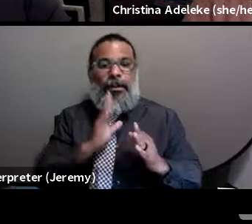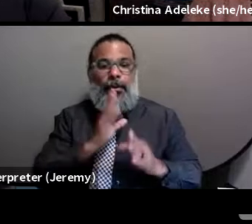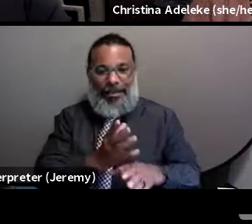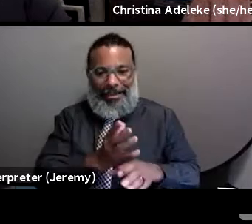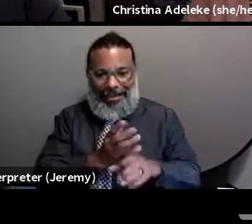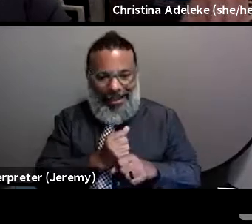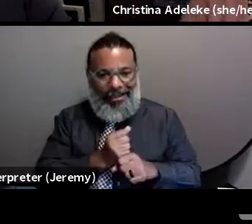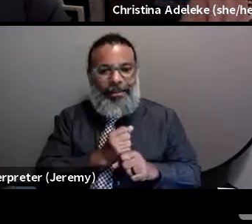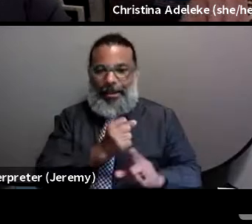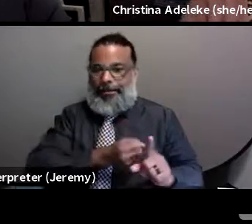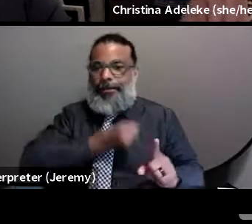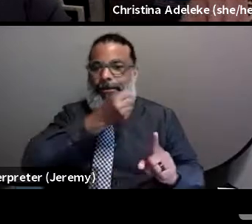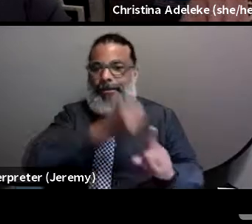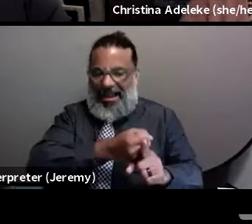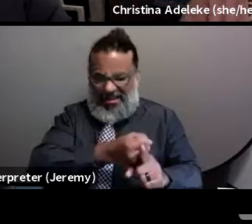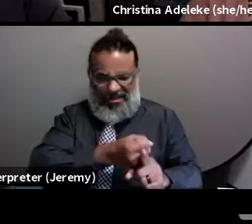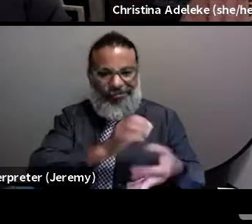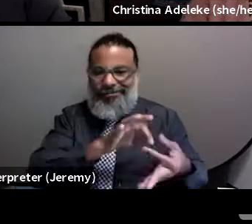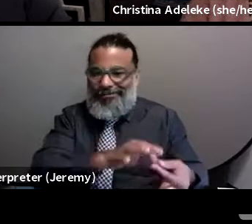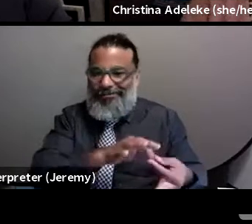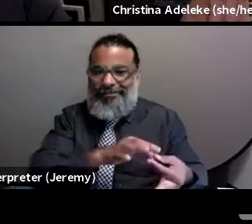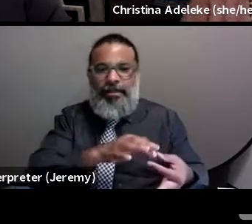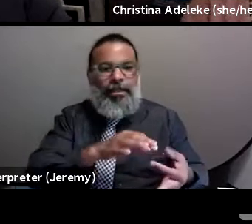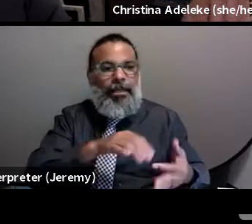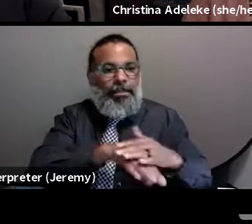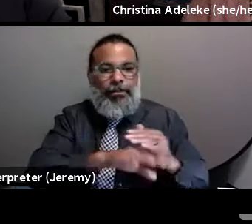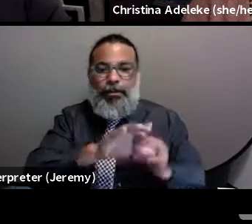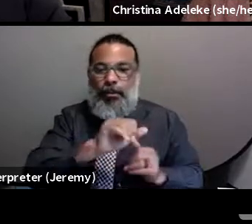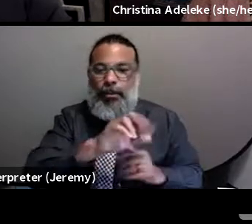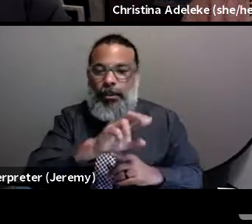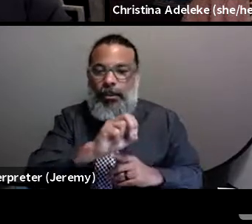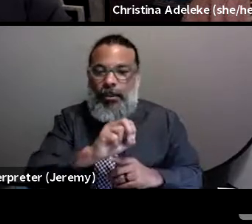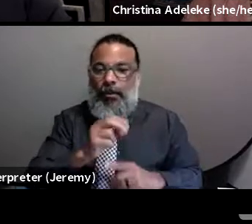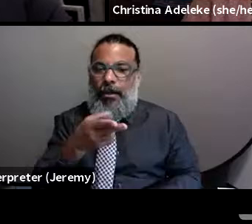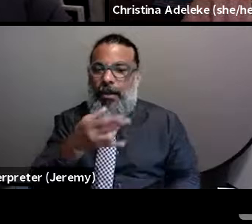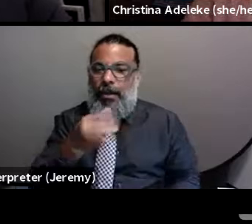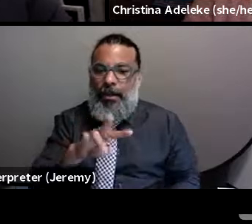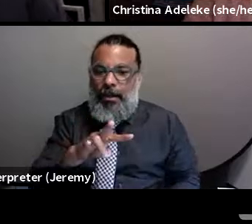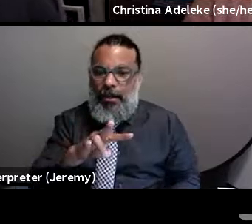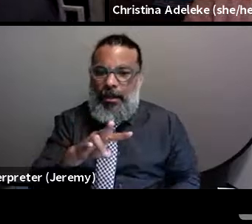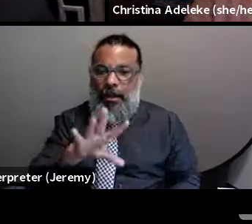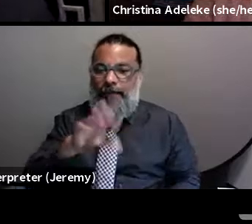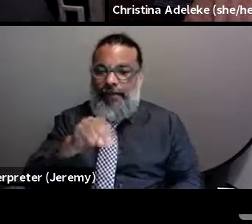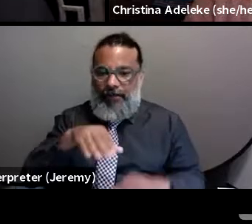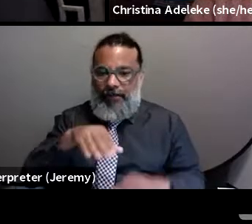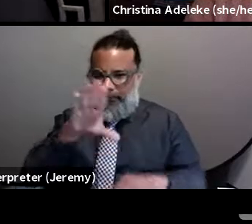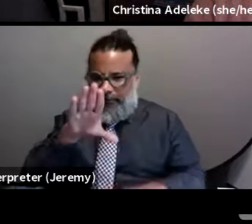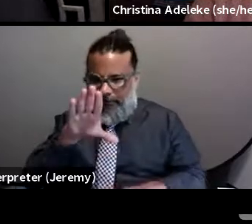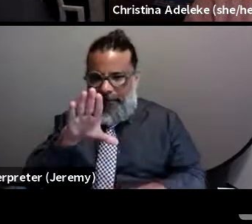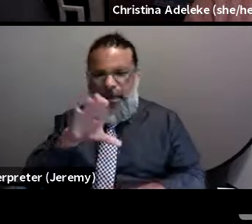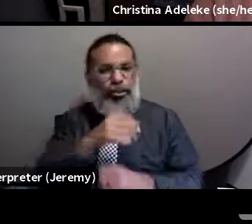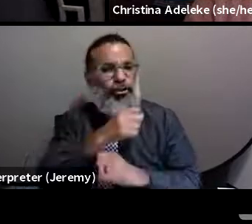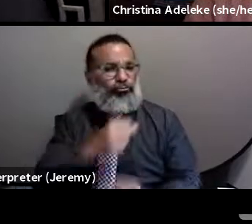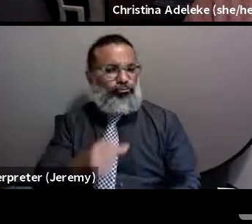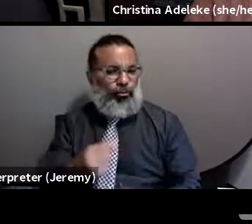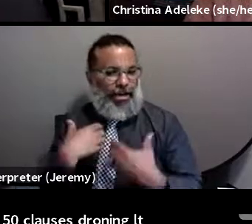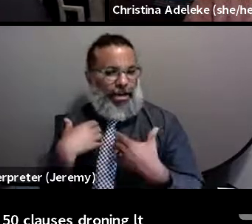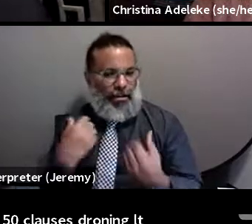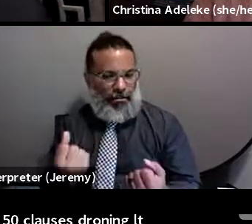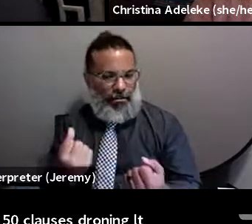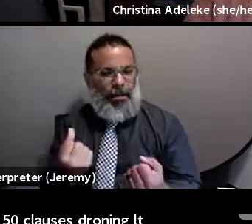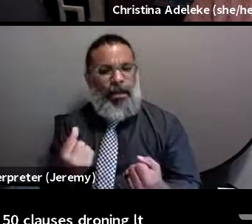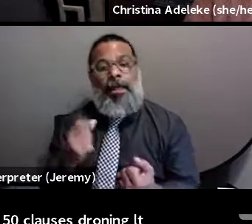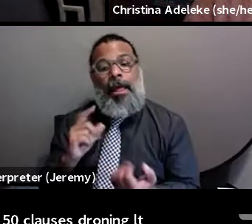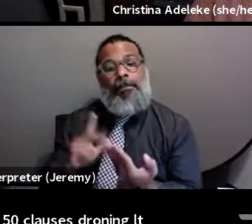know, affected in terms of access to care. We have the HIV 50 plus, a strong and healthy program. And this is a